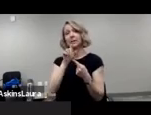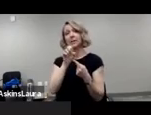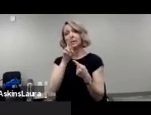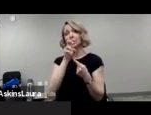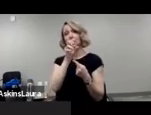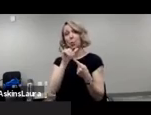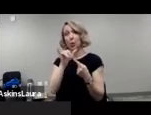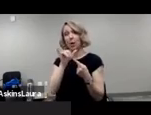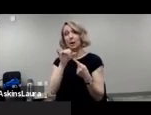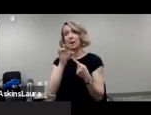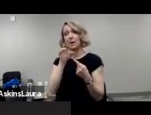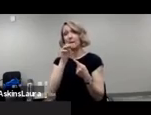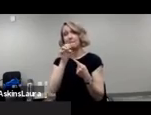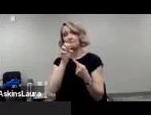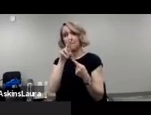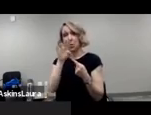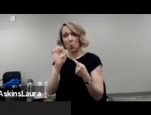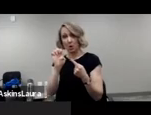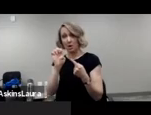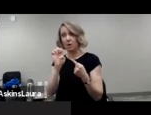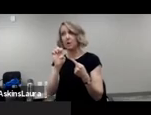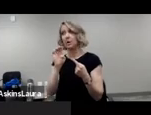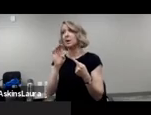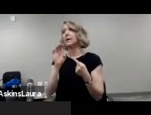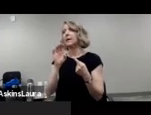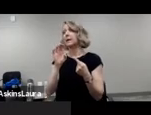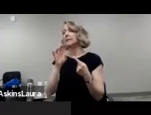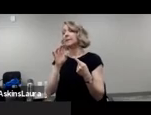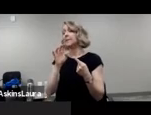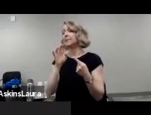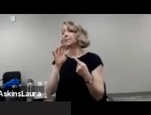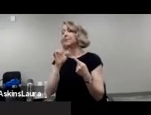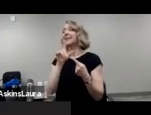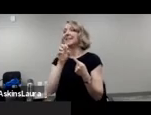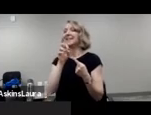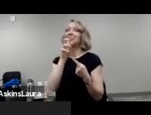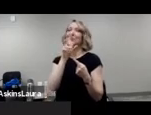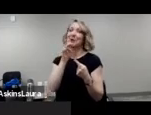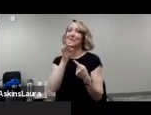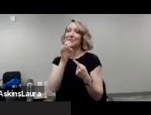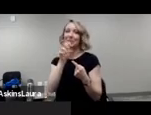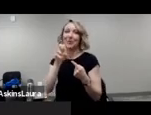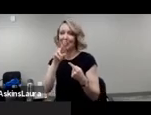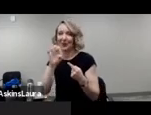member, of disability board, I'm sorry, associate Leroy Moore.